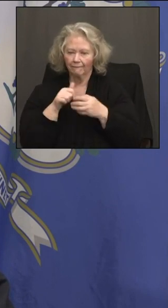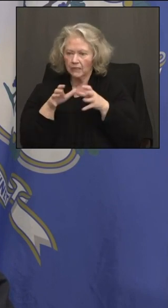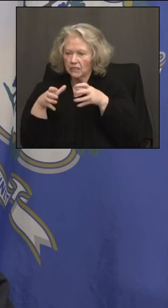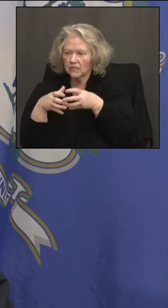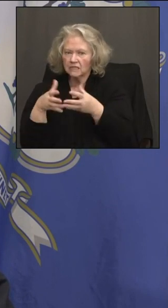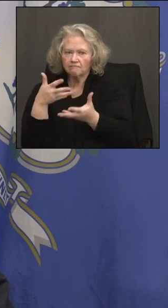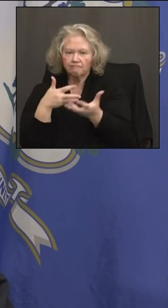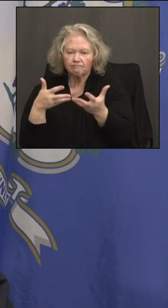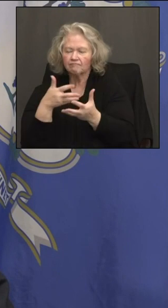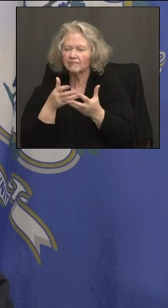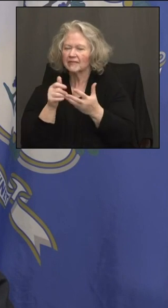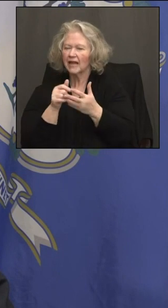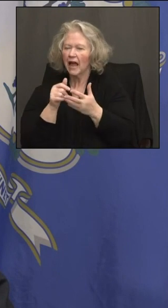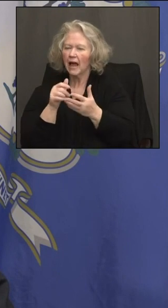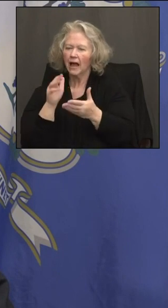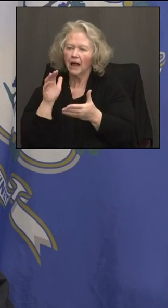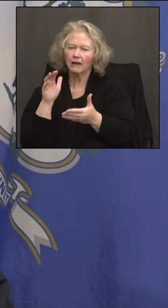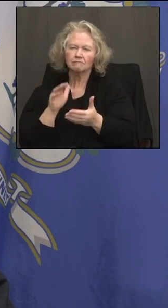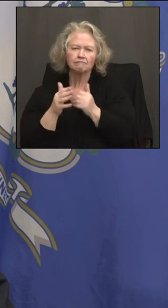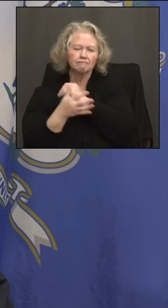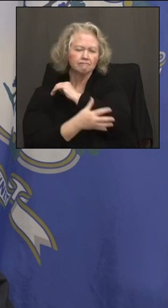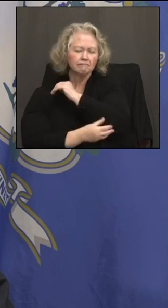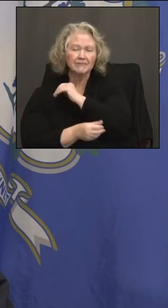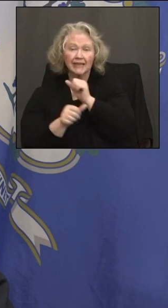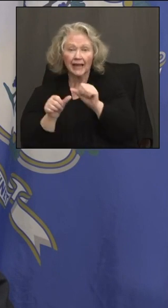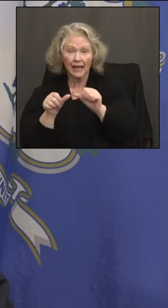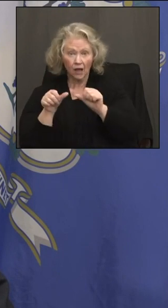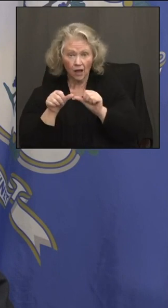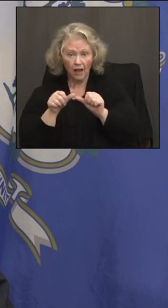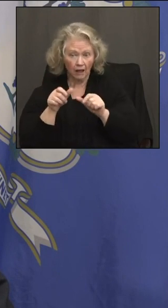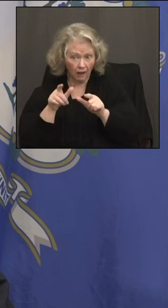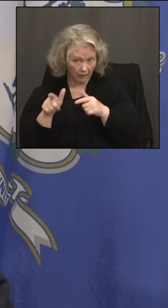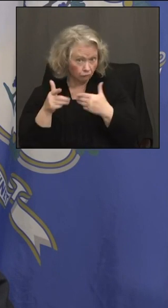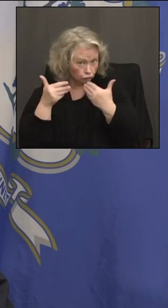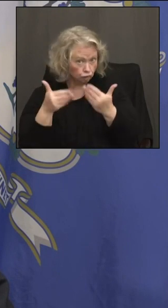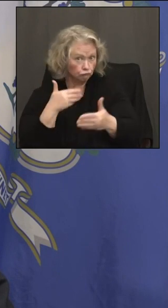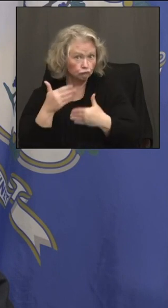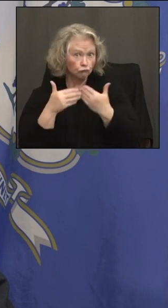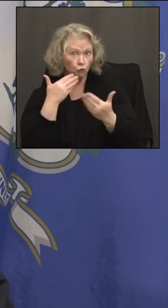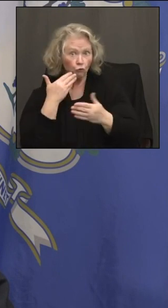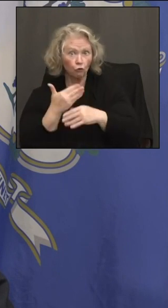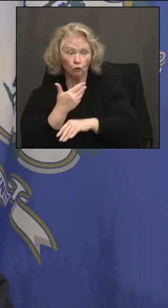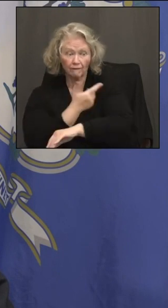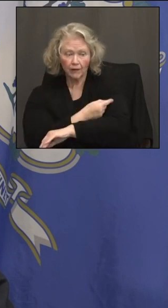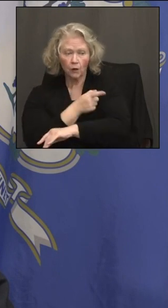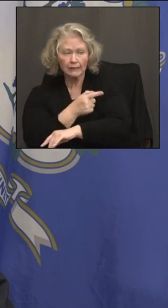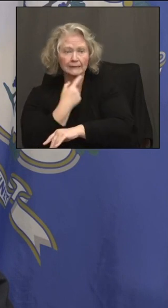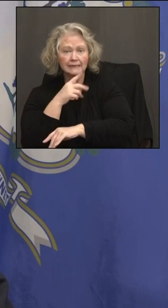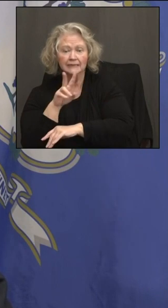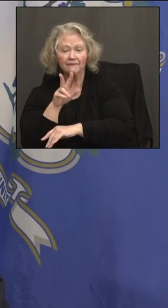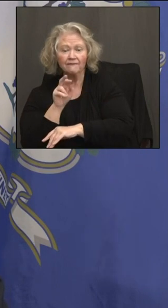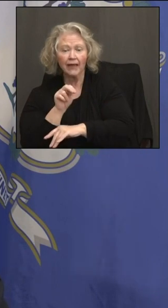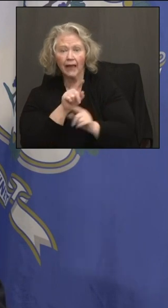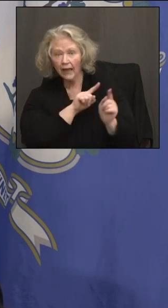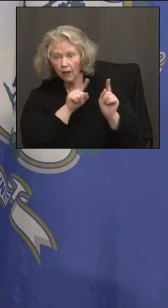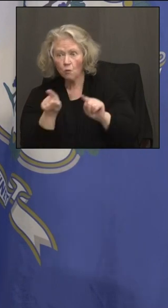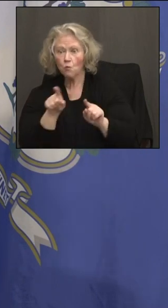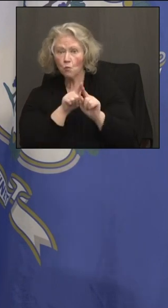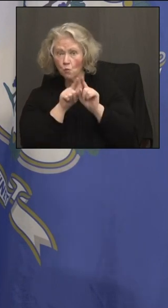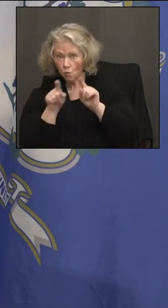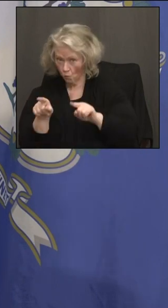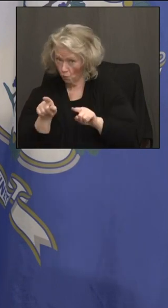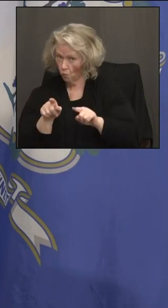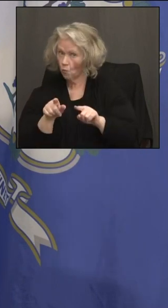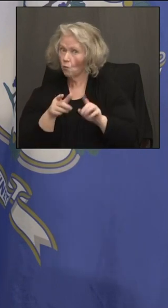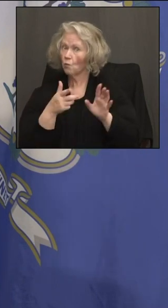in low-income areas, how the vaccine distribution is going there? Are those fans that are going out, all